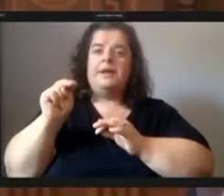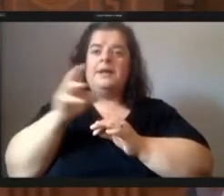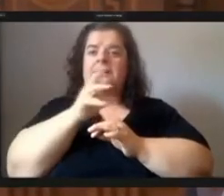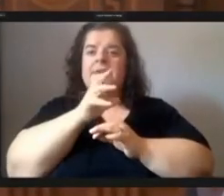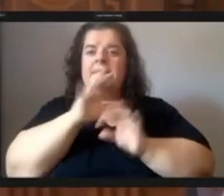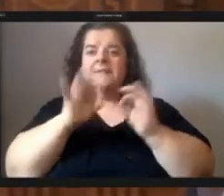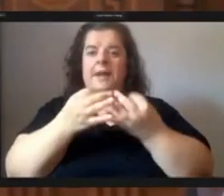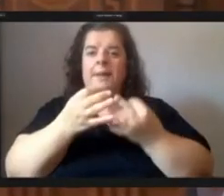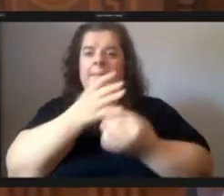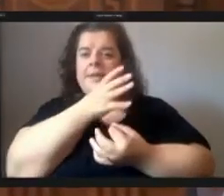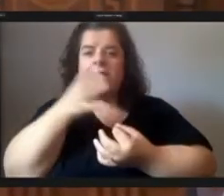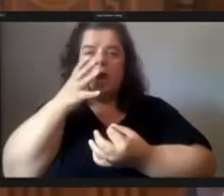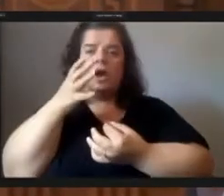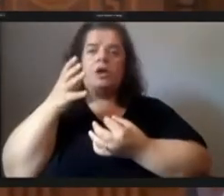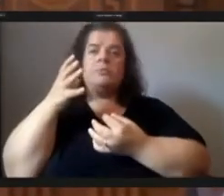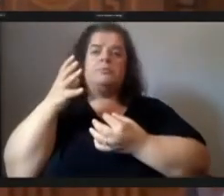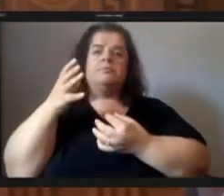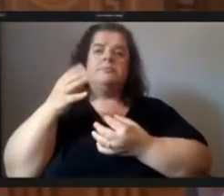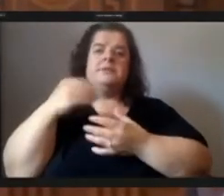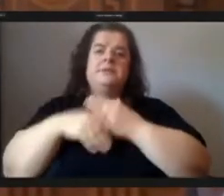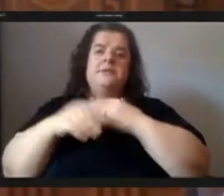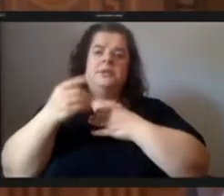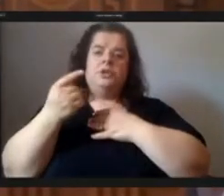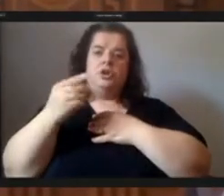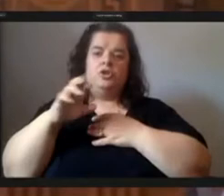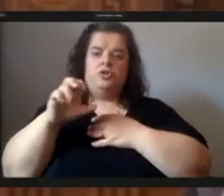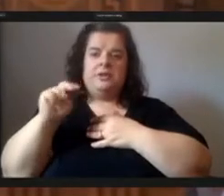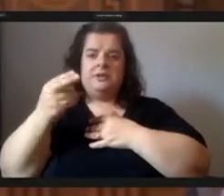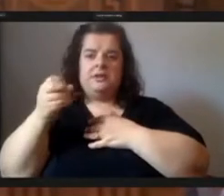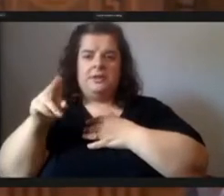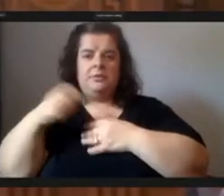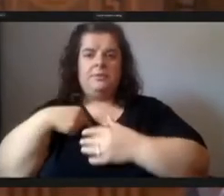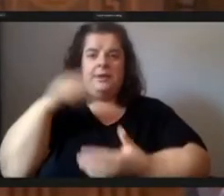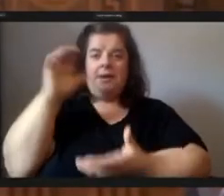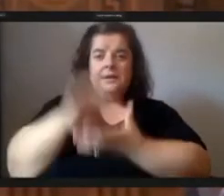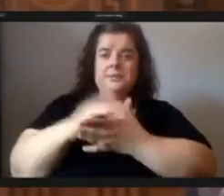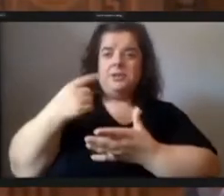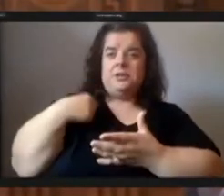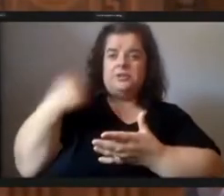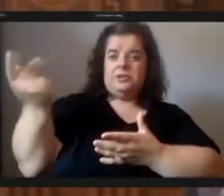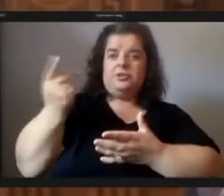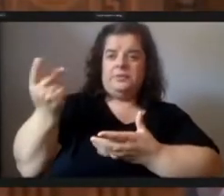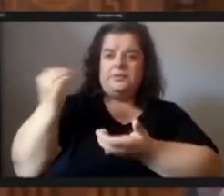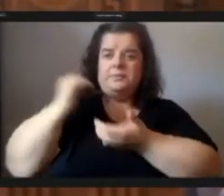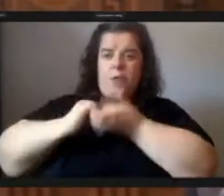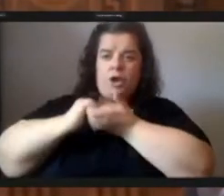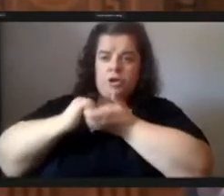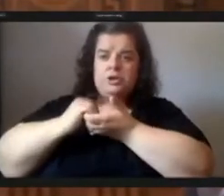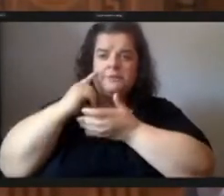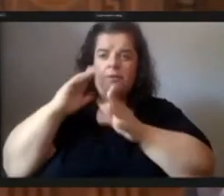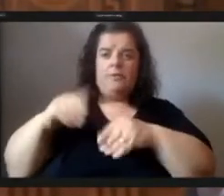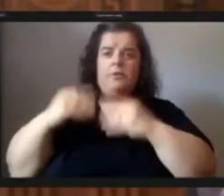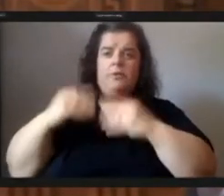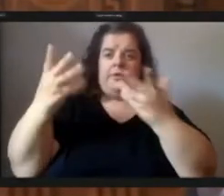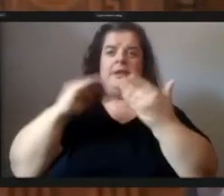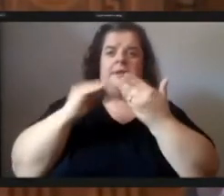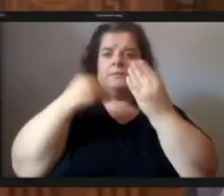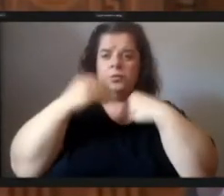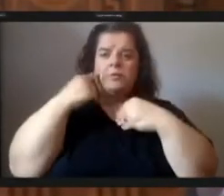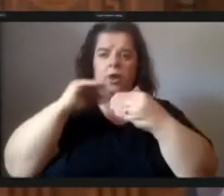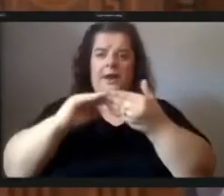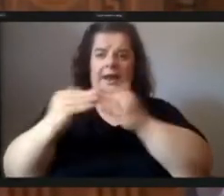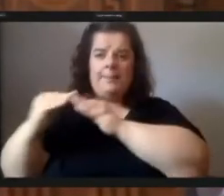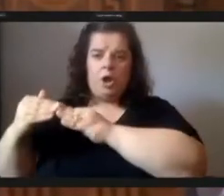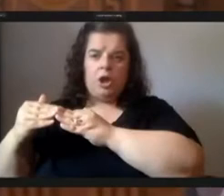city or the state my husband and i we did this as a partnership in providing food for our neighborhood to make sure that